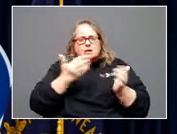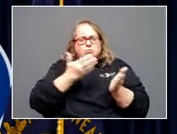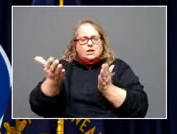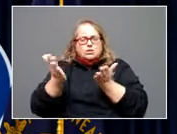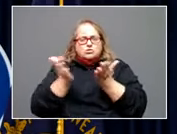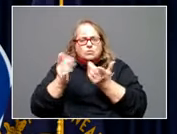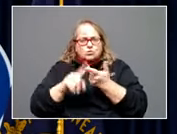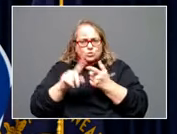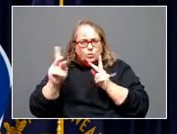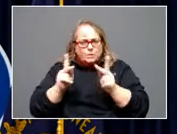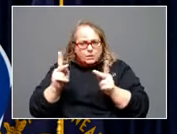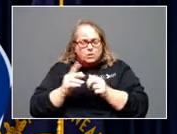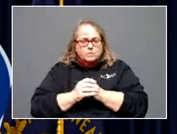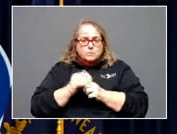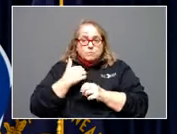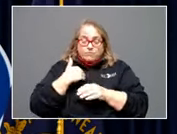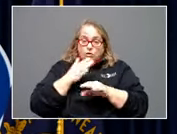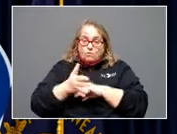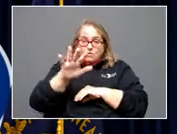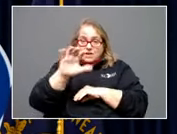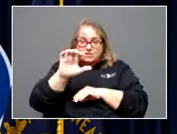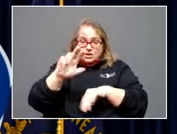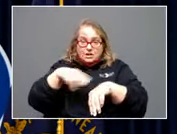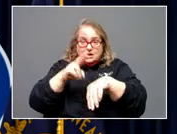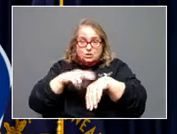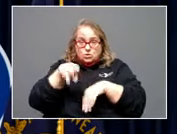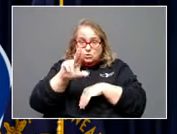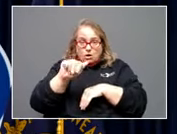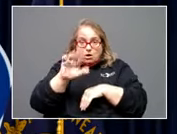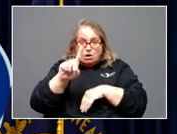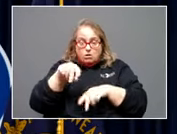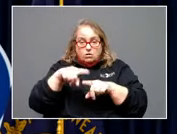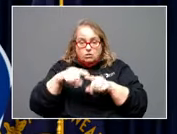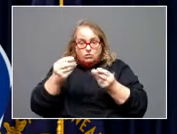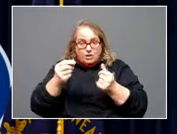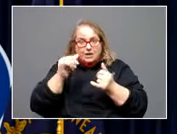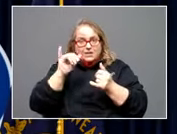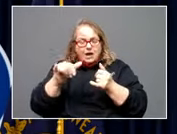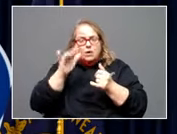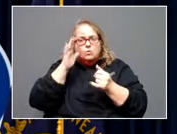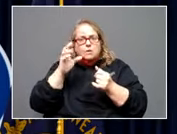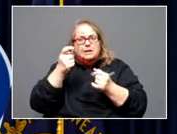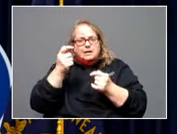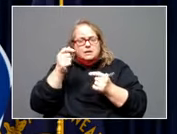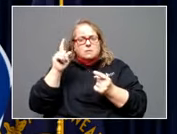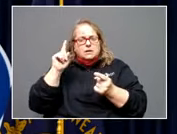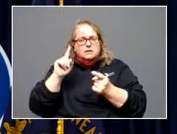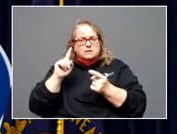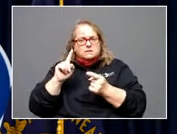them. We still have over 500 National Guard on the ground that will be slowly drawn down in some areas